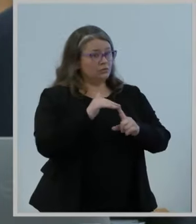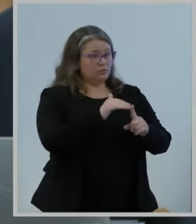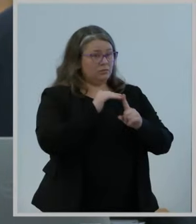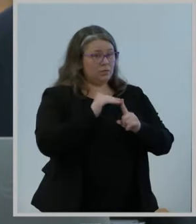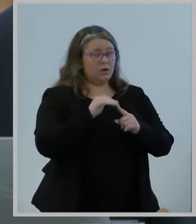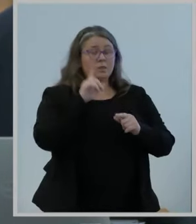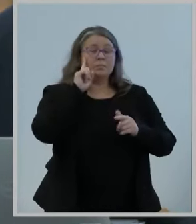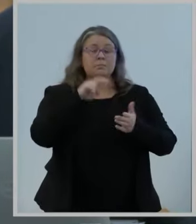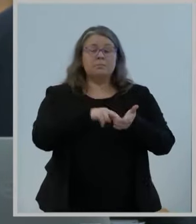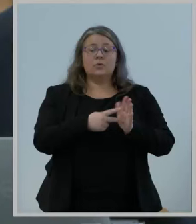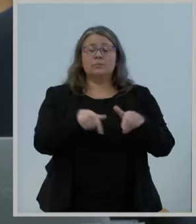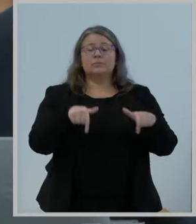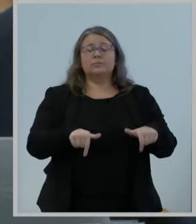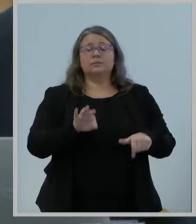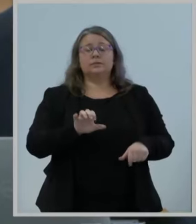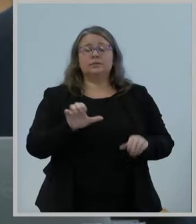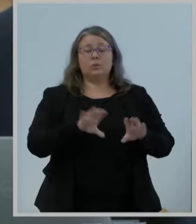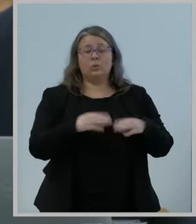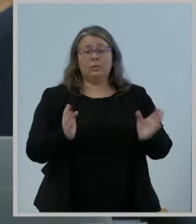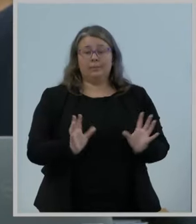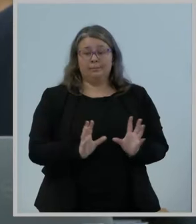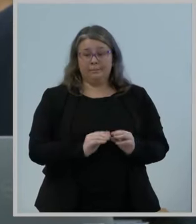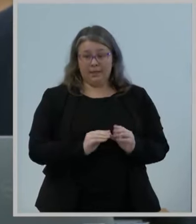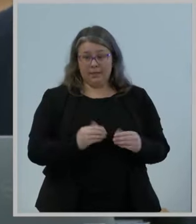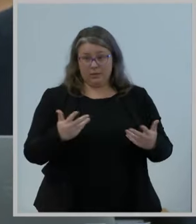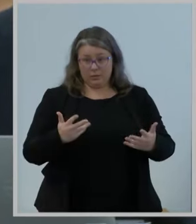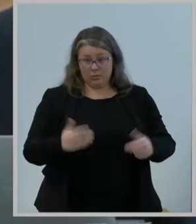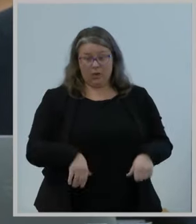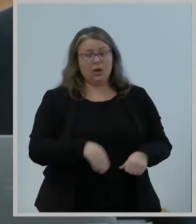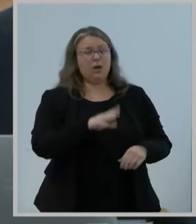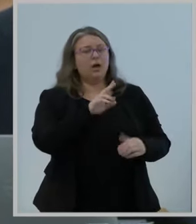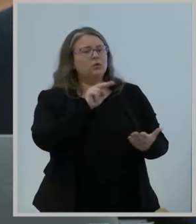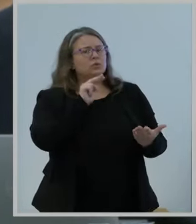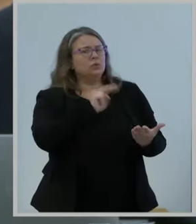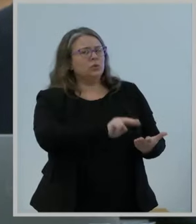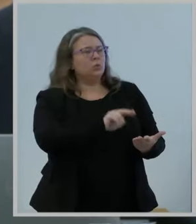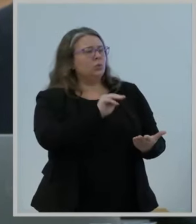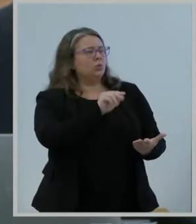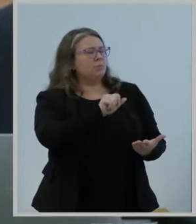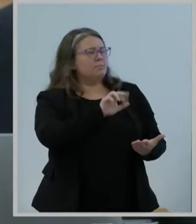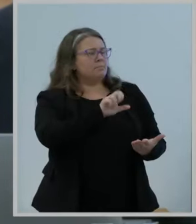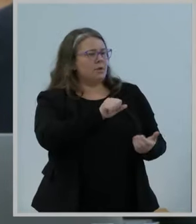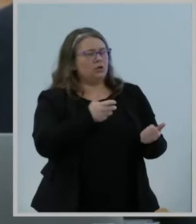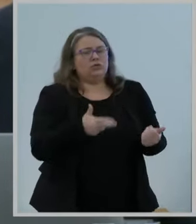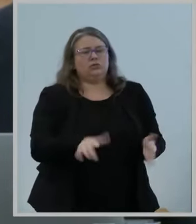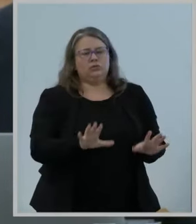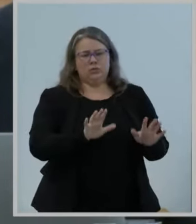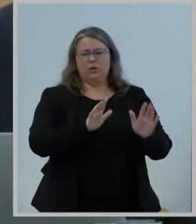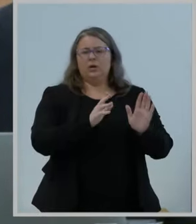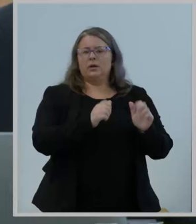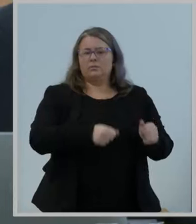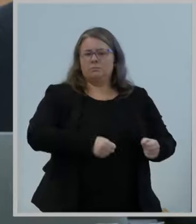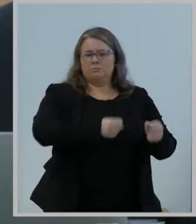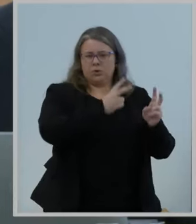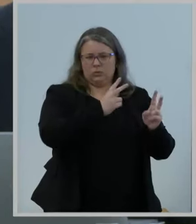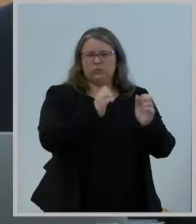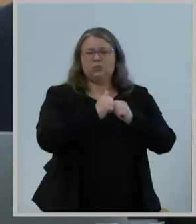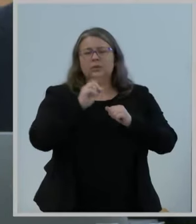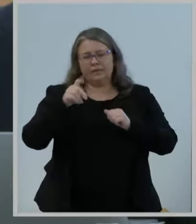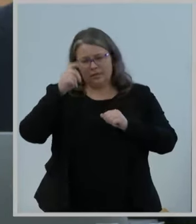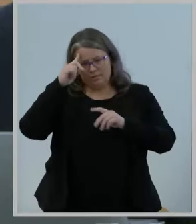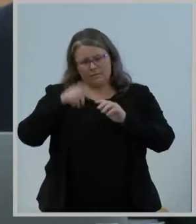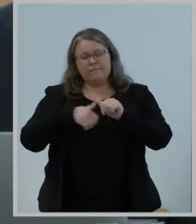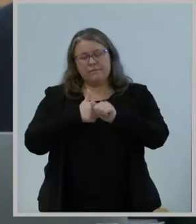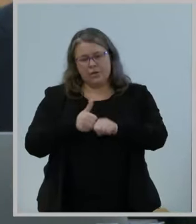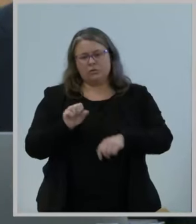the Commission to consider the matters that have been duly posted in accordance with the Government and the Sunshine Act. As provided in the Commission's